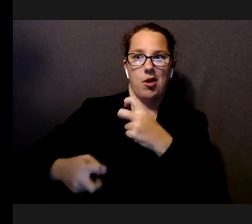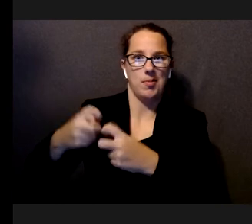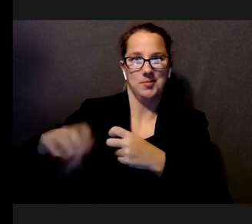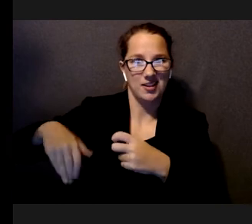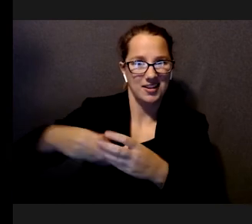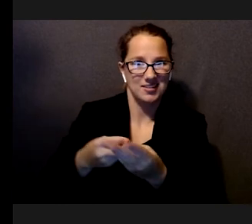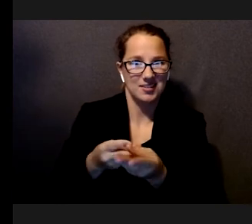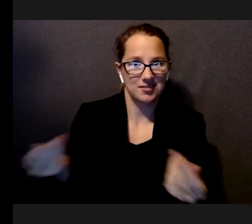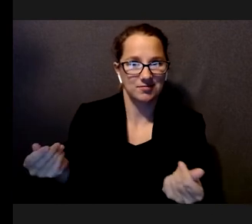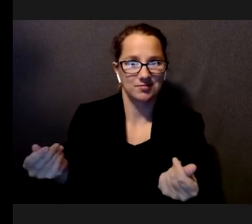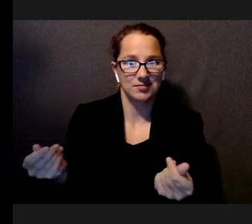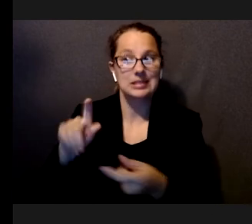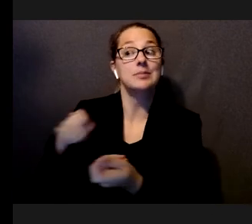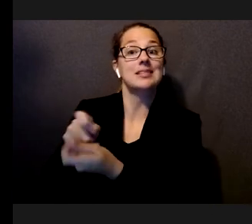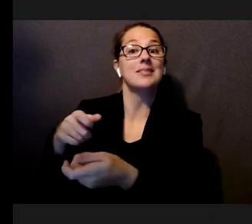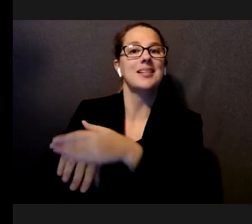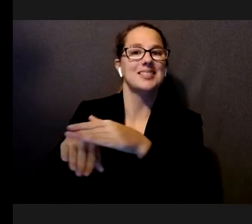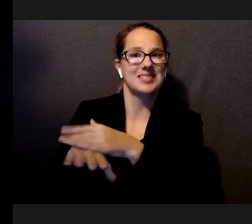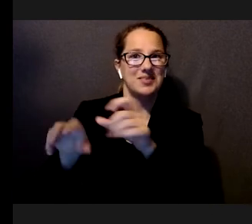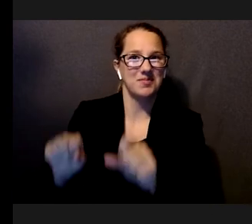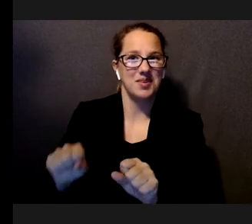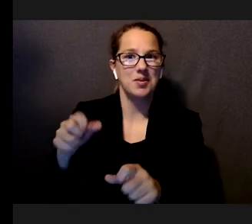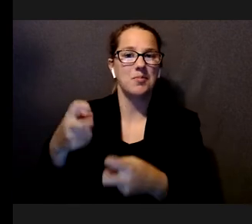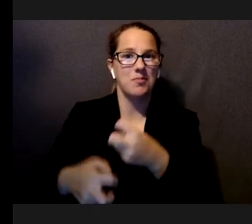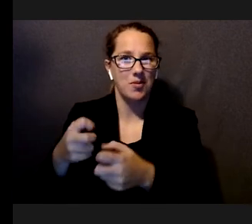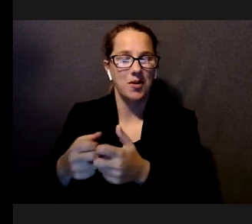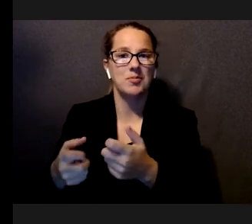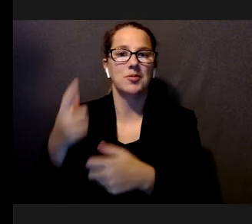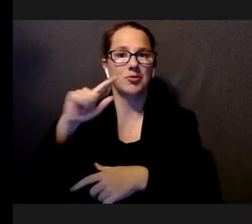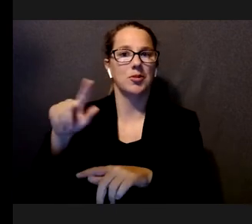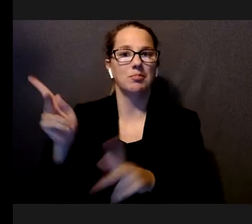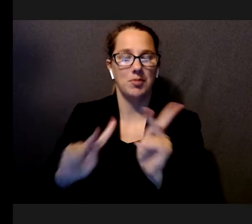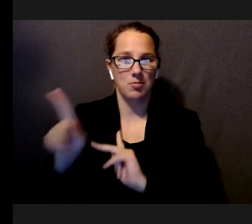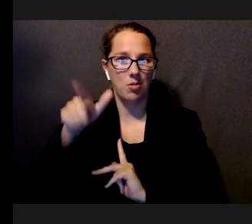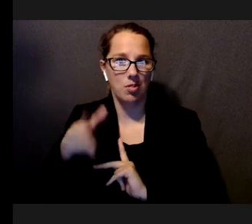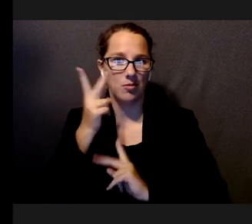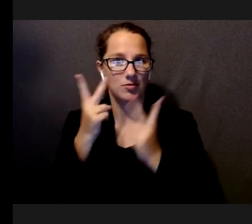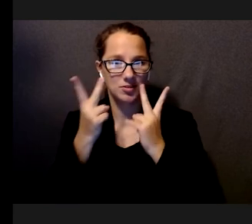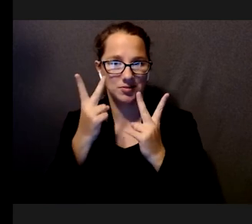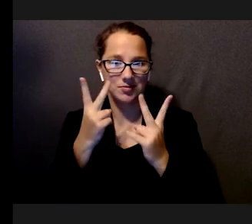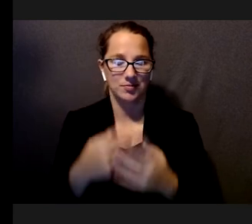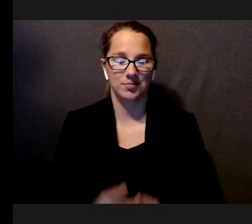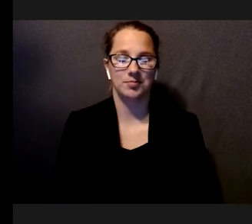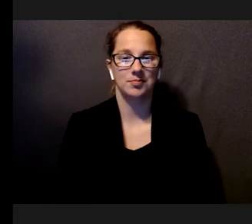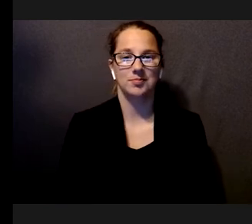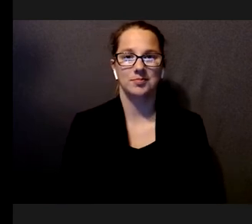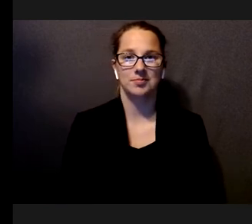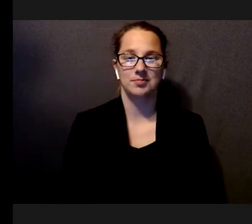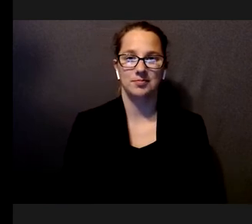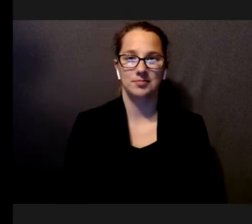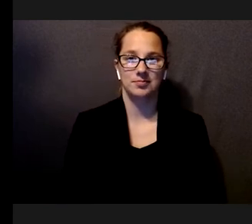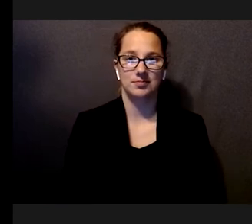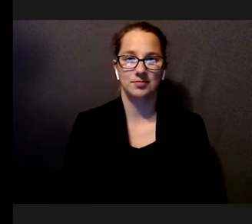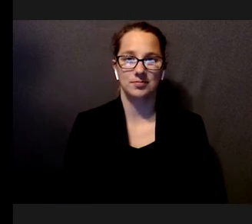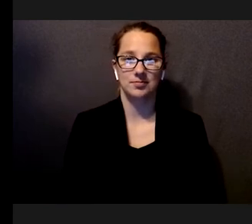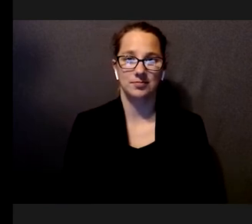problems, specifically accessibility problems for people with low vision. So, these days,